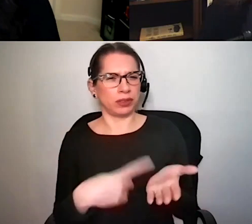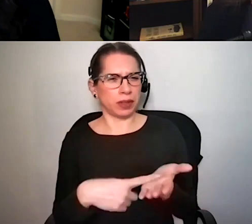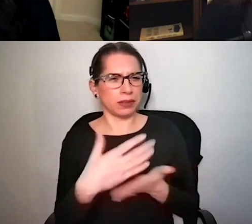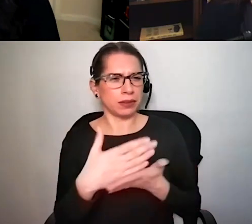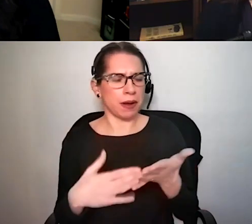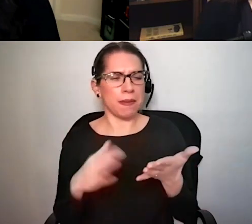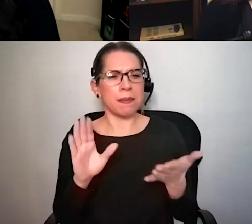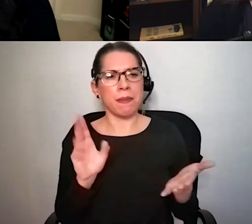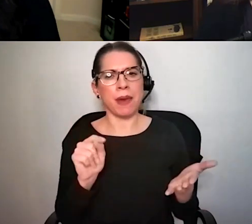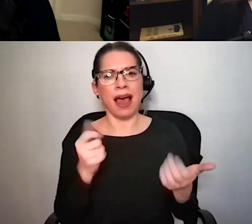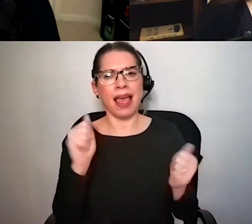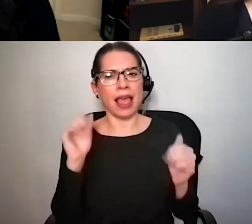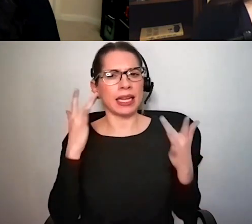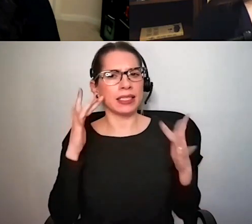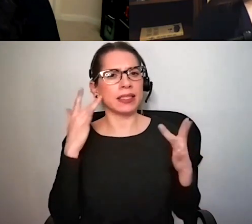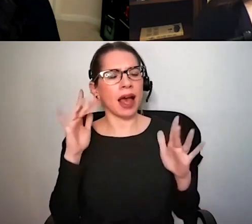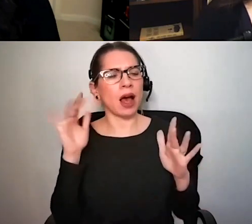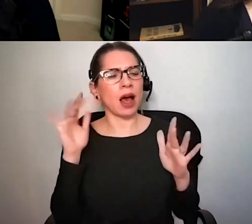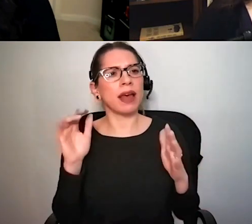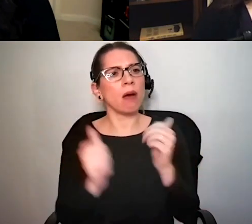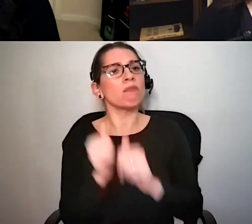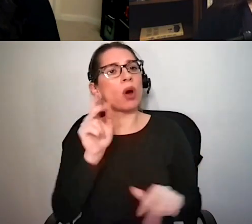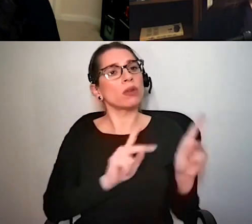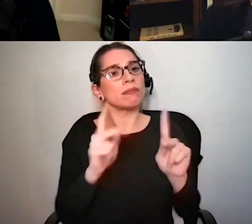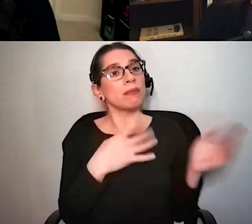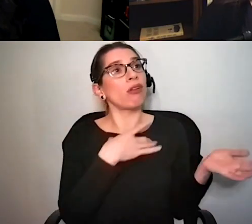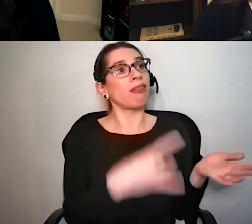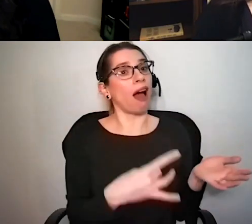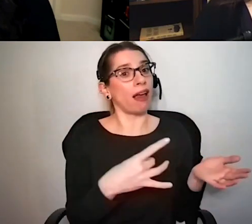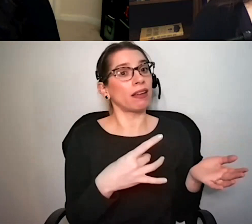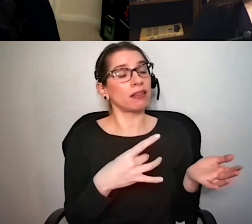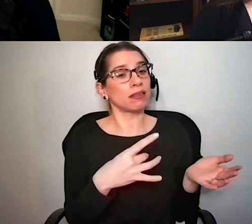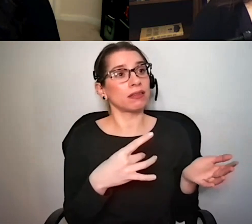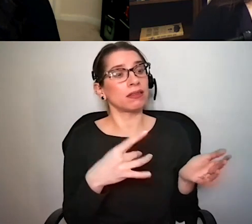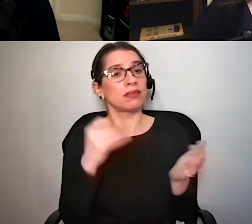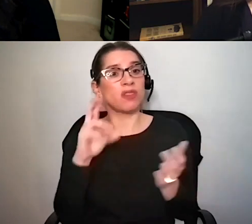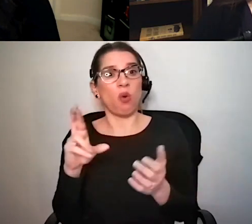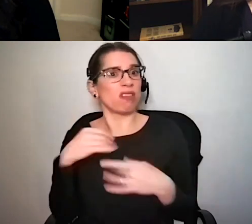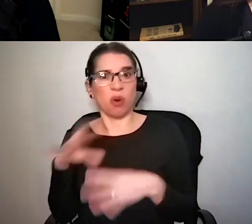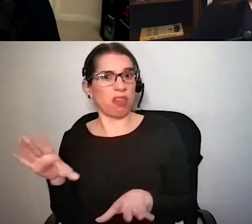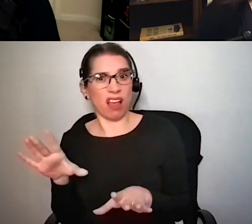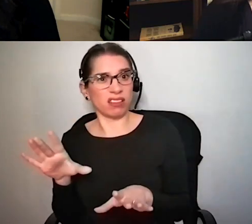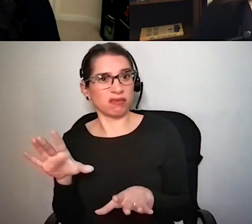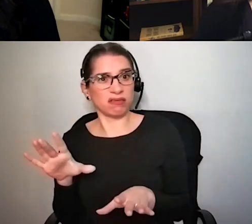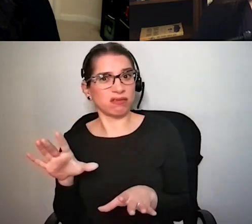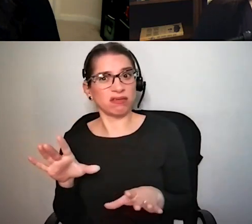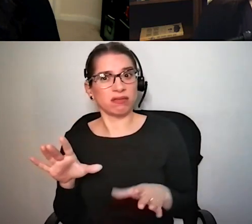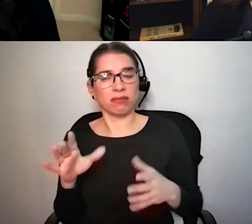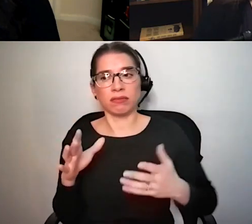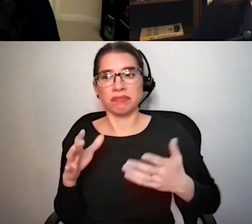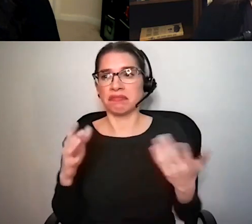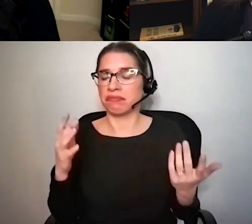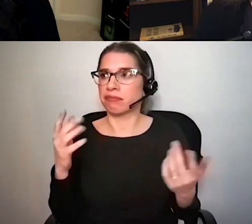are there sounds that are objectively pleasant or abrasive you know that I'm thinking of